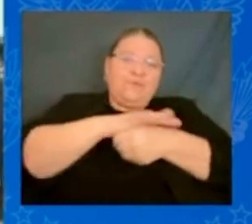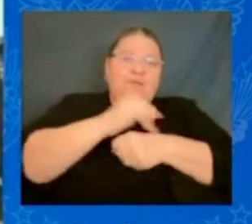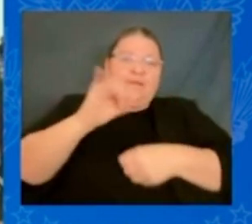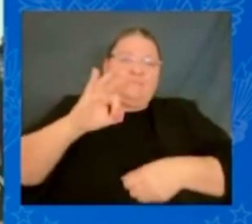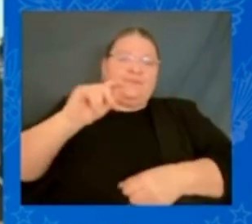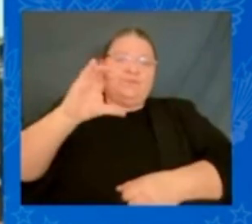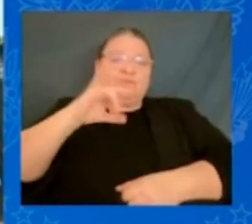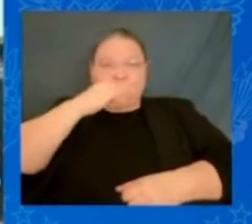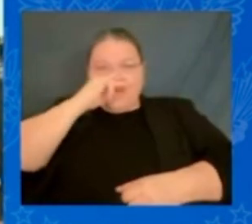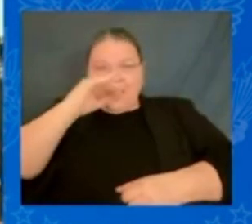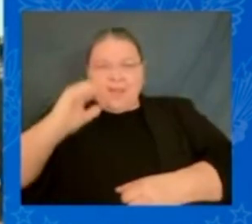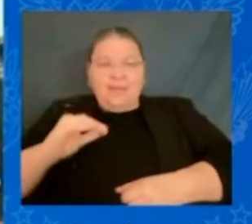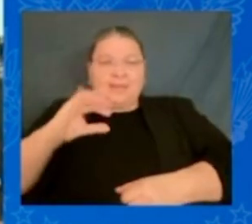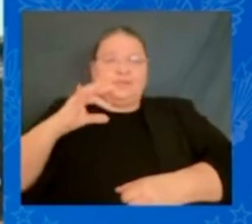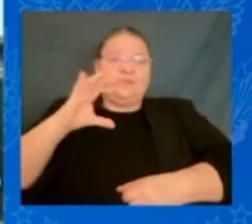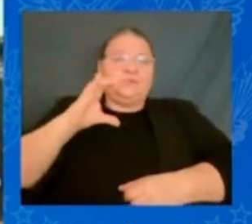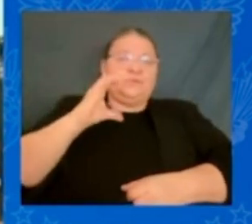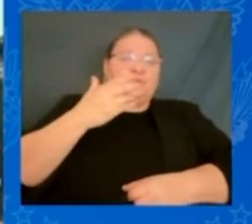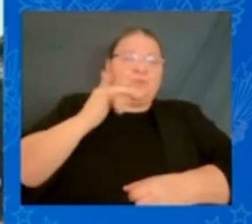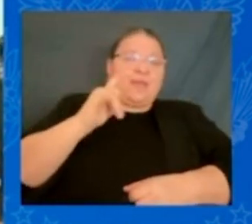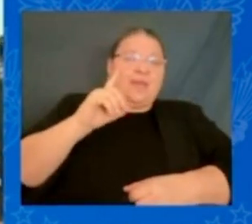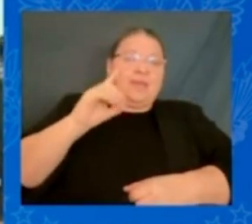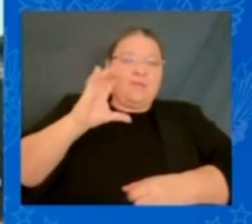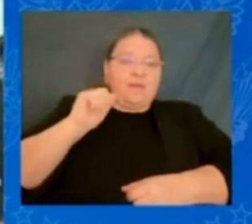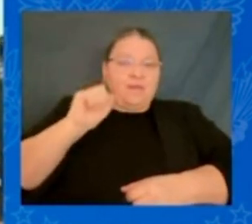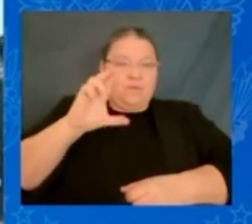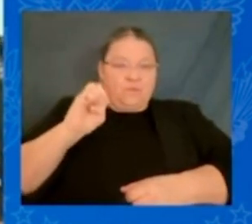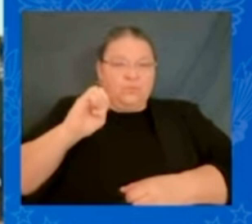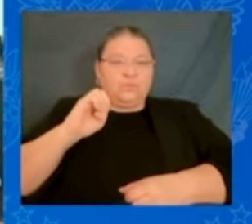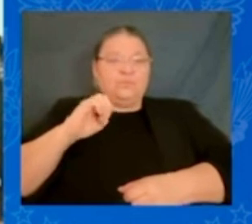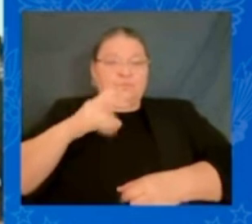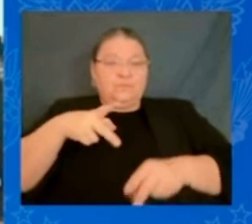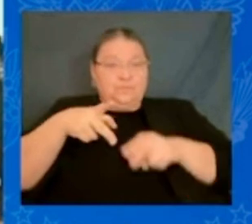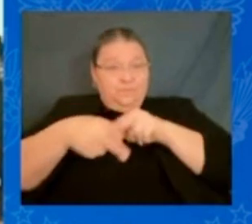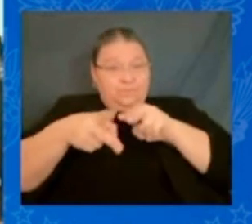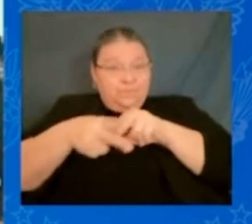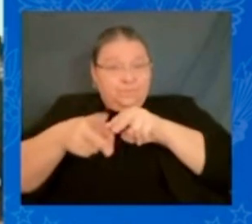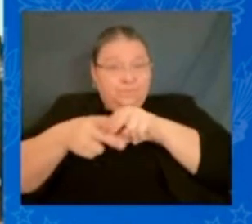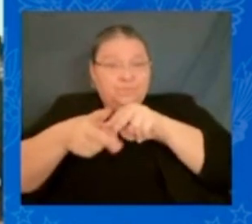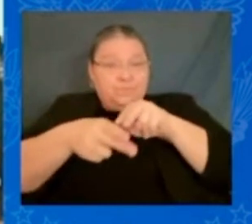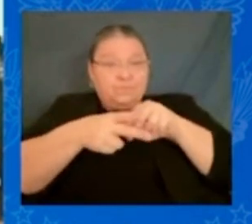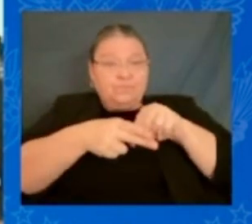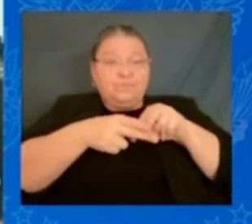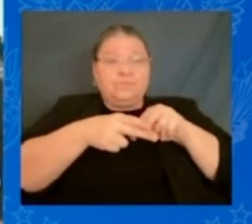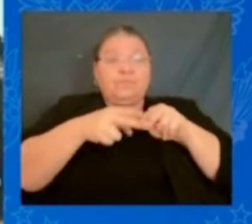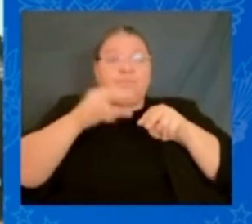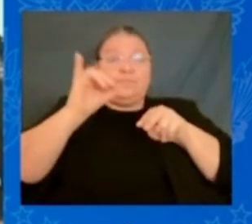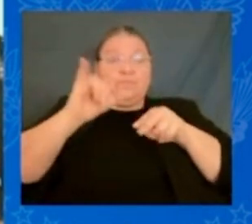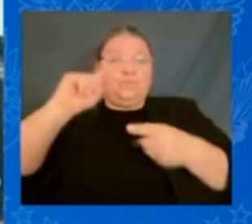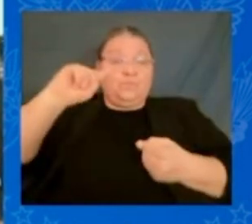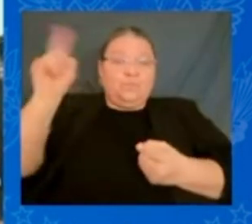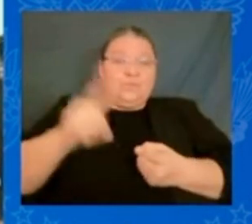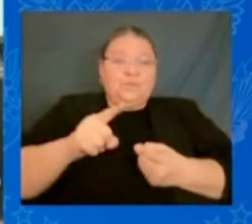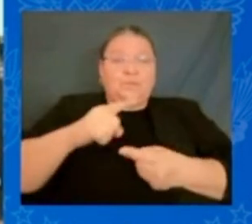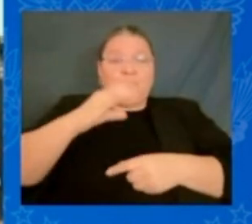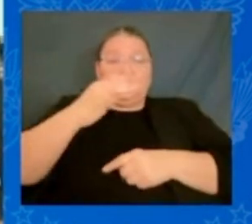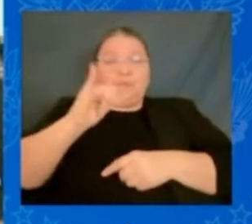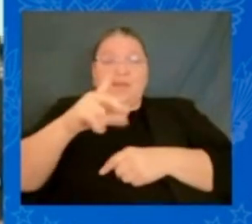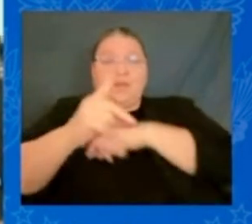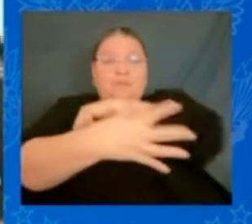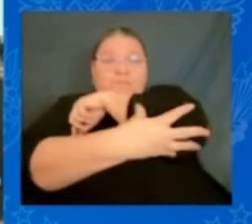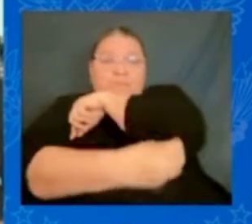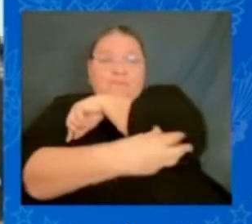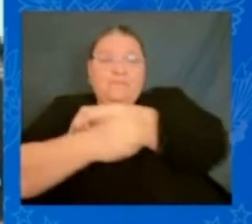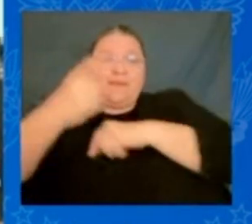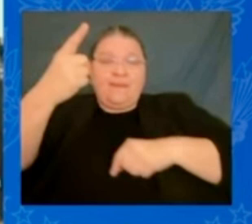And, by the way, that cut — that cut black child poverty in half and gave tens of millions of parents